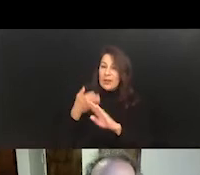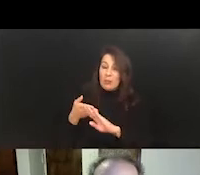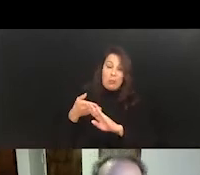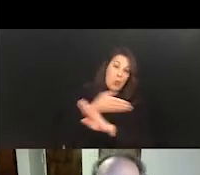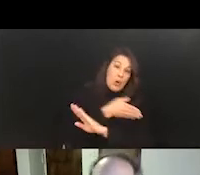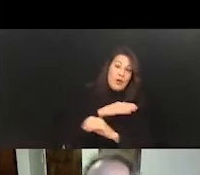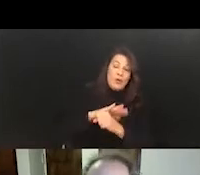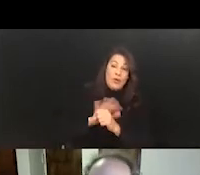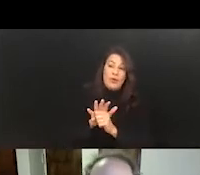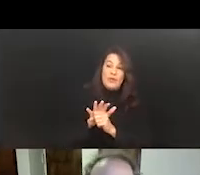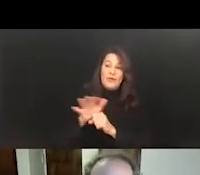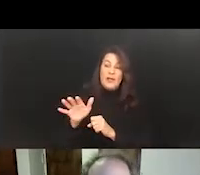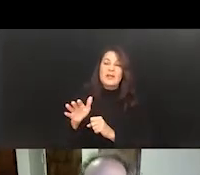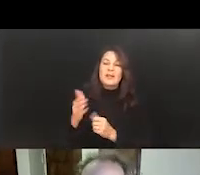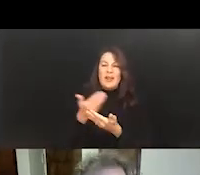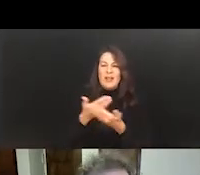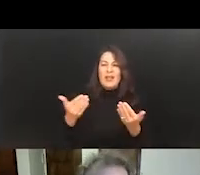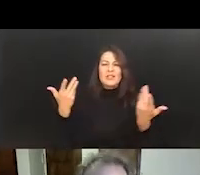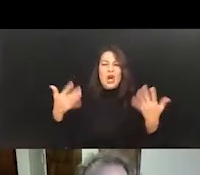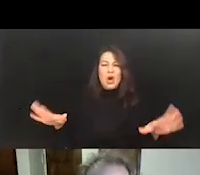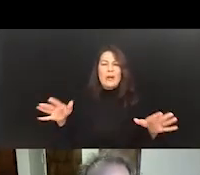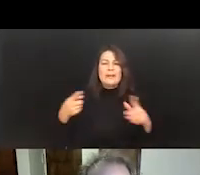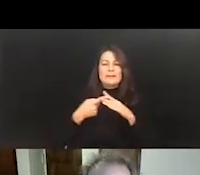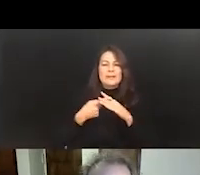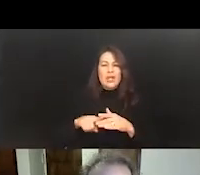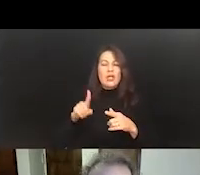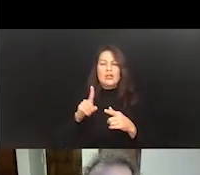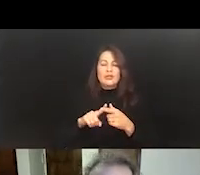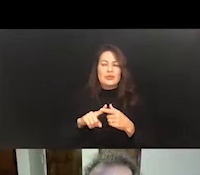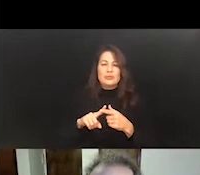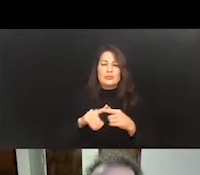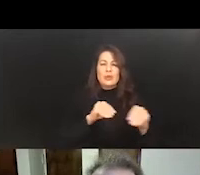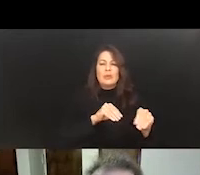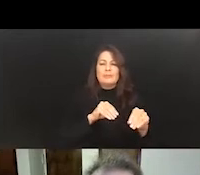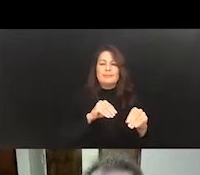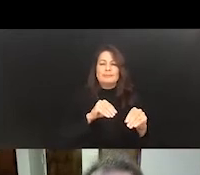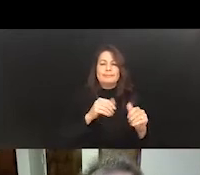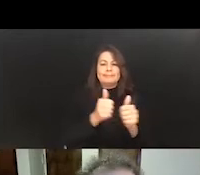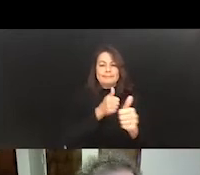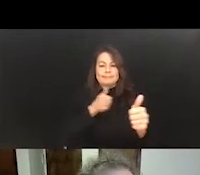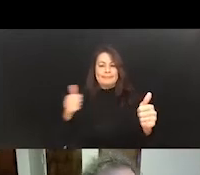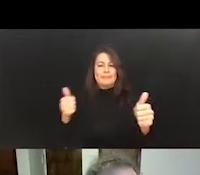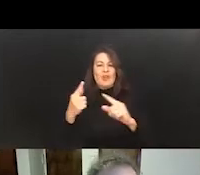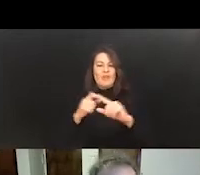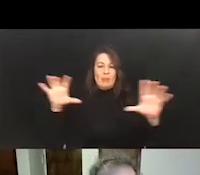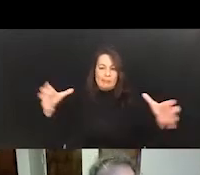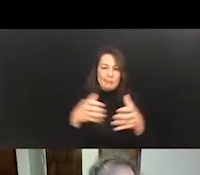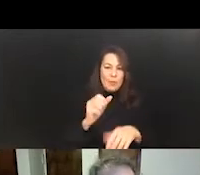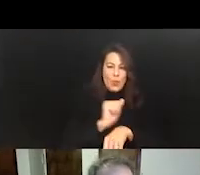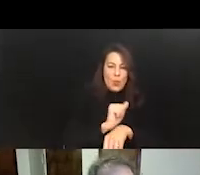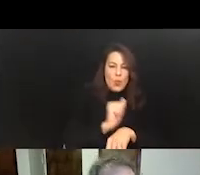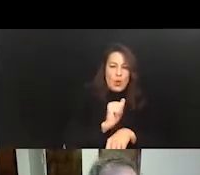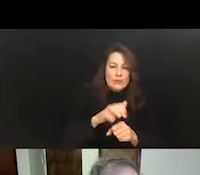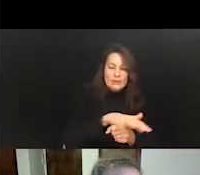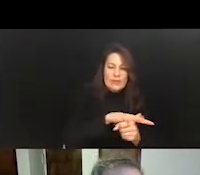-19 companies have already begun to move away from sort of centralized workspaces. And now they're at a point